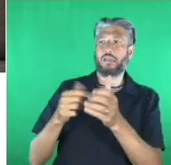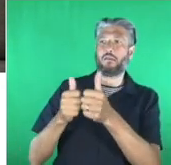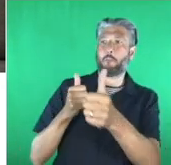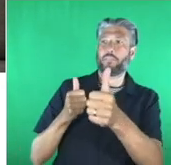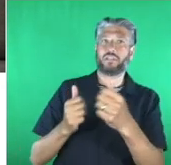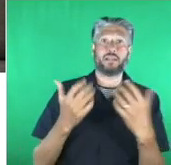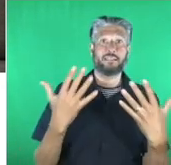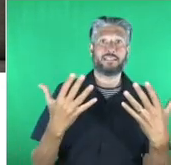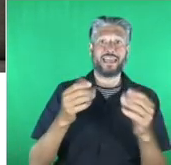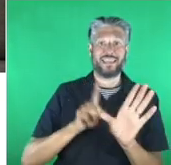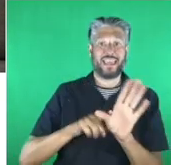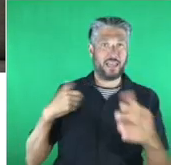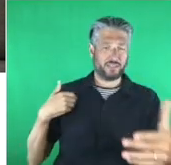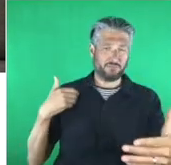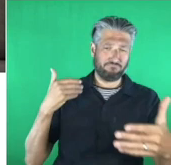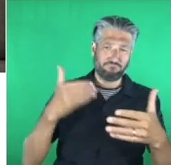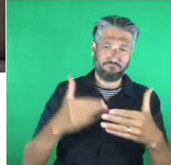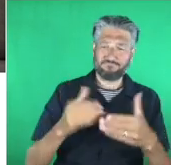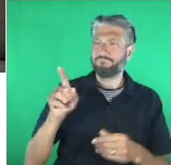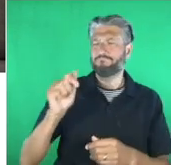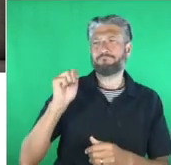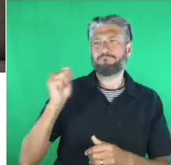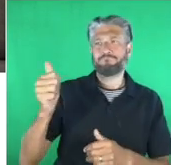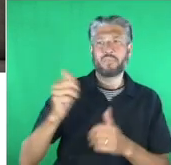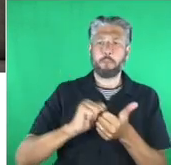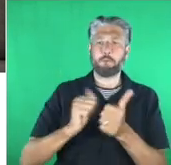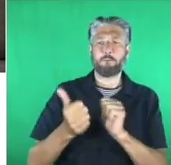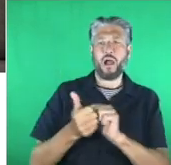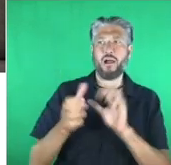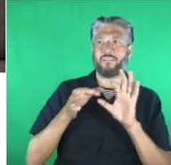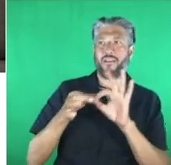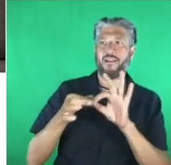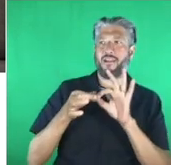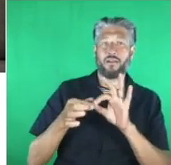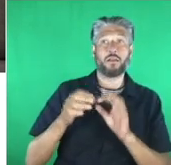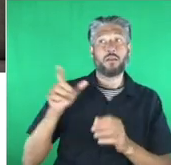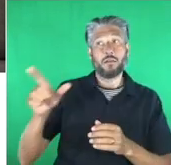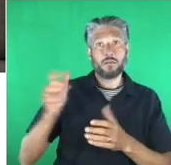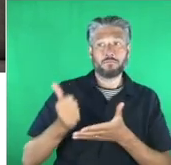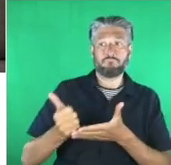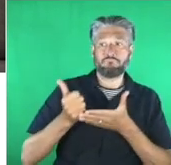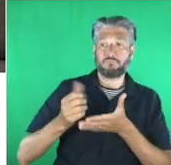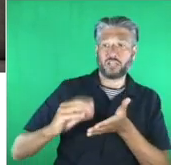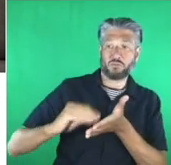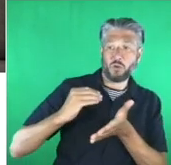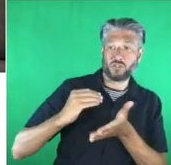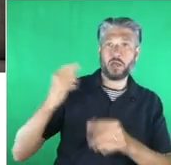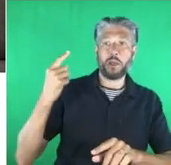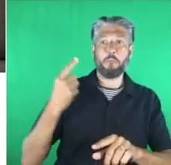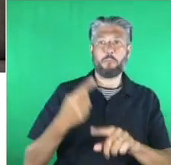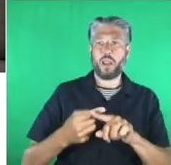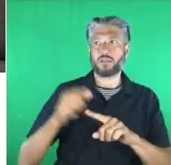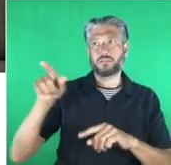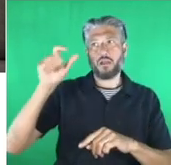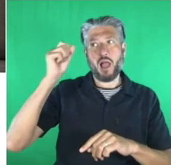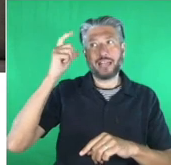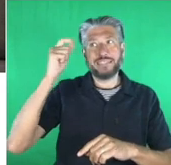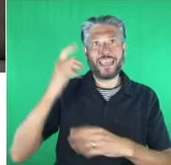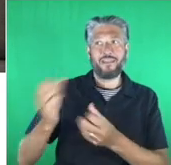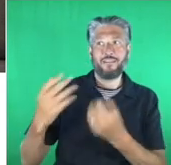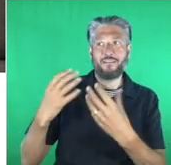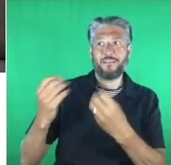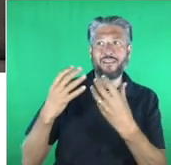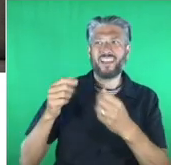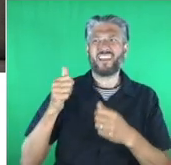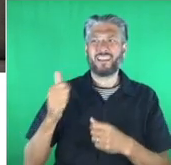partner they're more than just a sponsor they helped us develop the idea they helped bring the awards to life and so i'm delighted to welcome ian cave knee who's head of tech